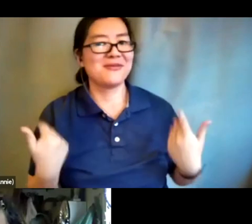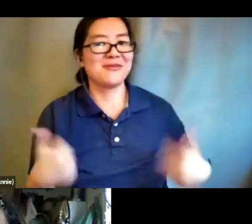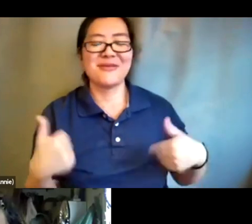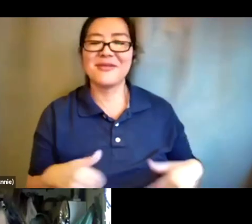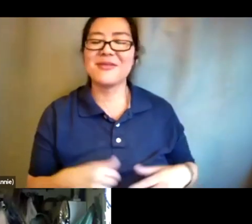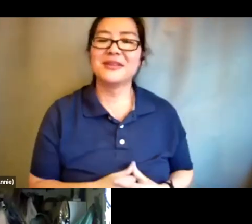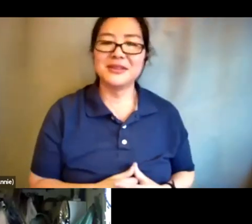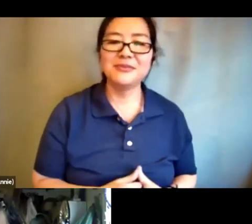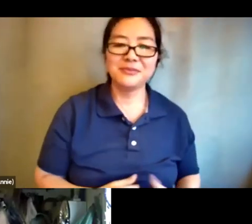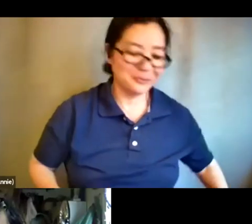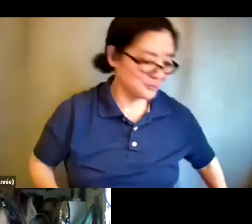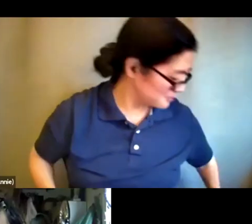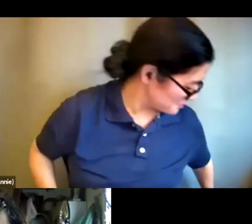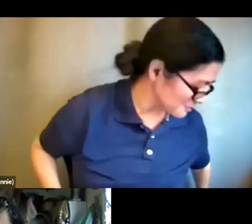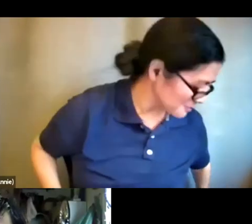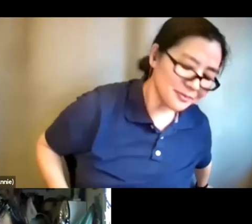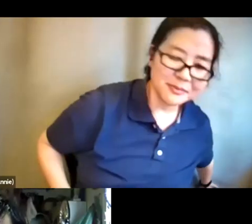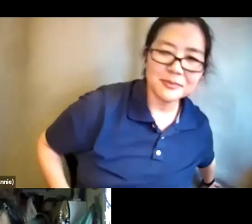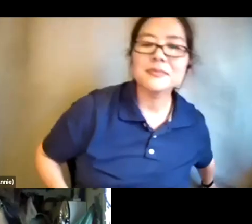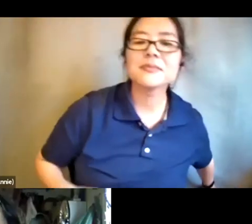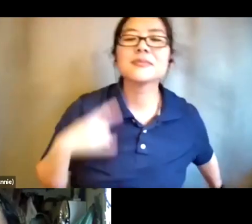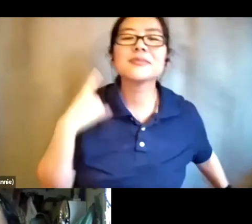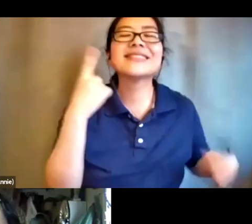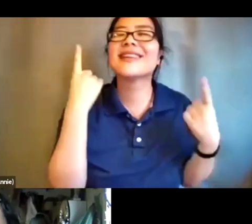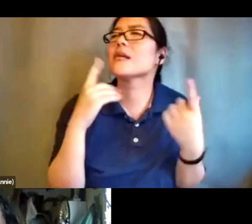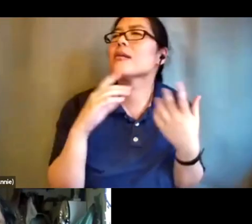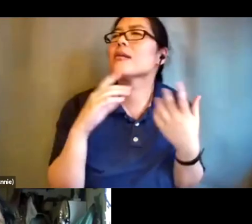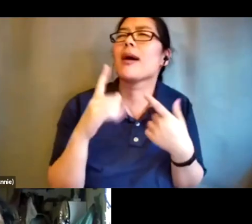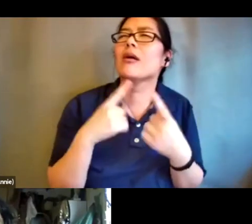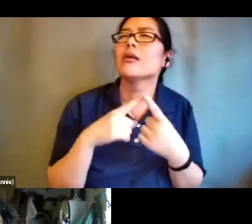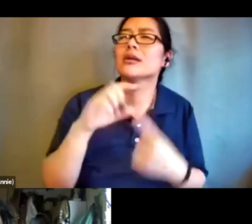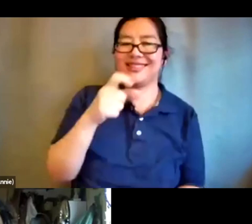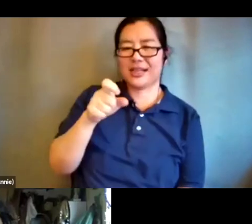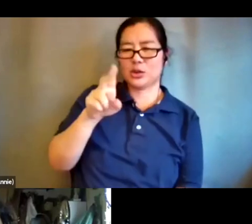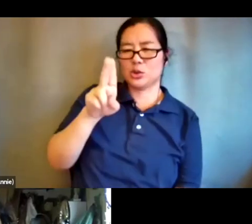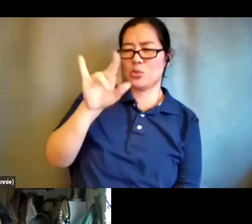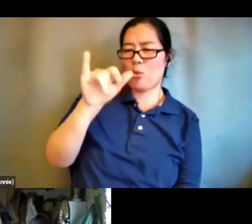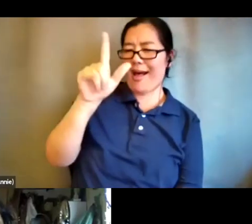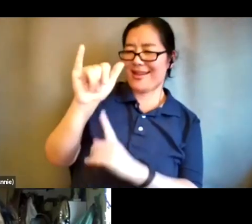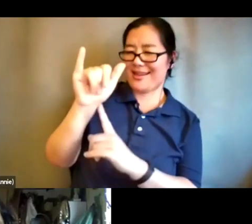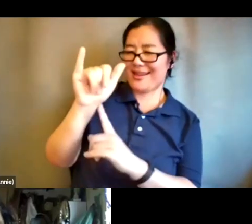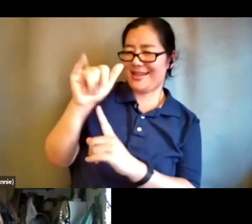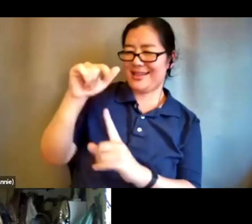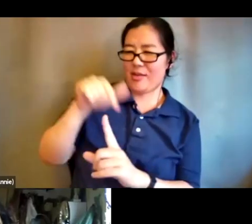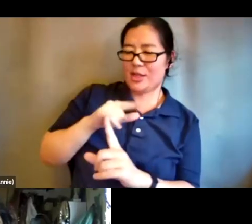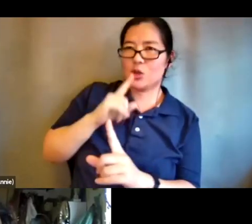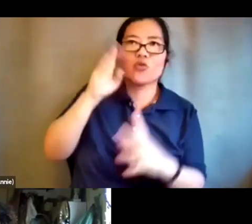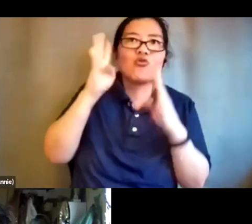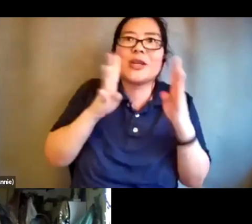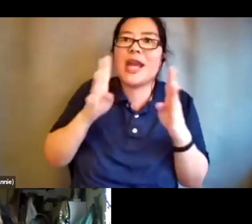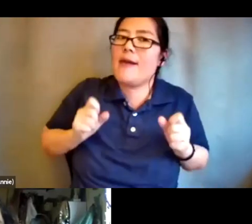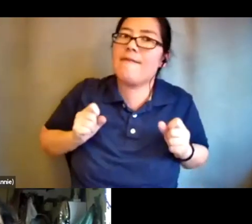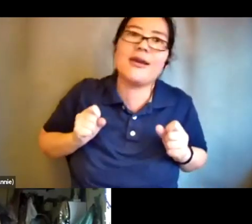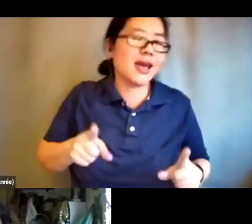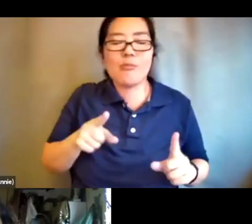just the way that you know sexuality is a creative impulse and it's the desire to create connection